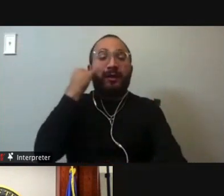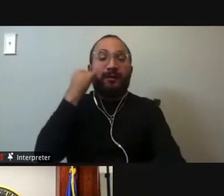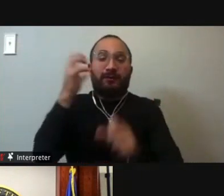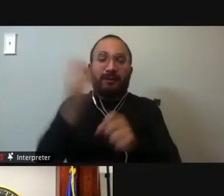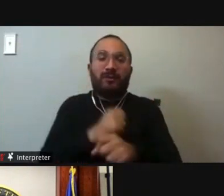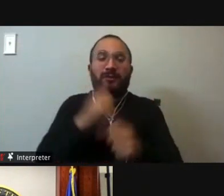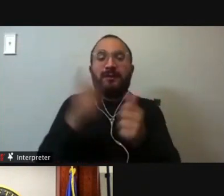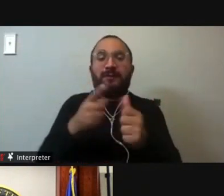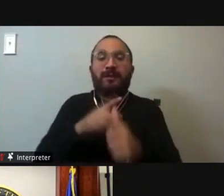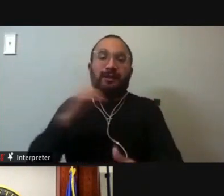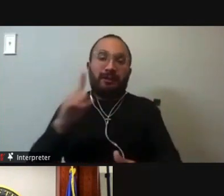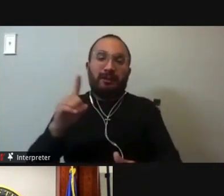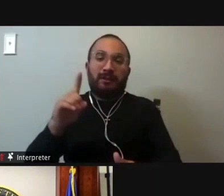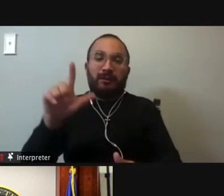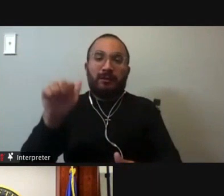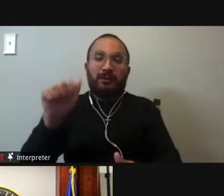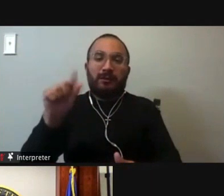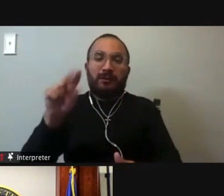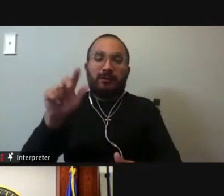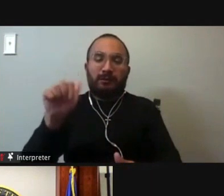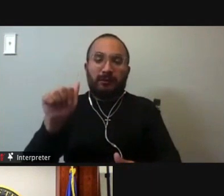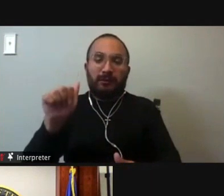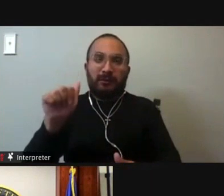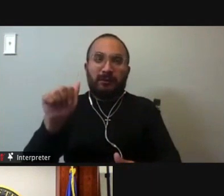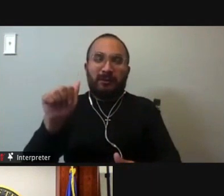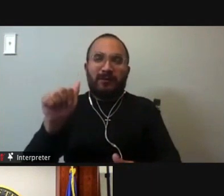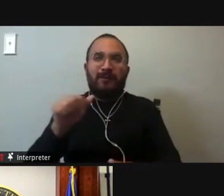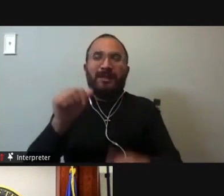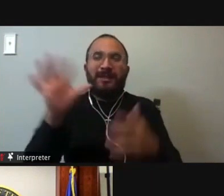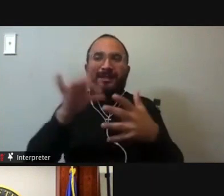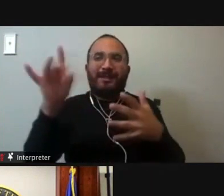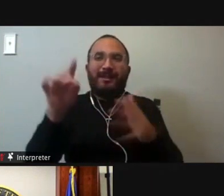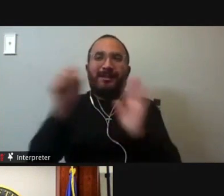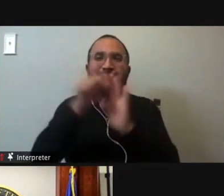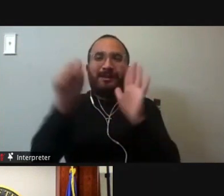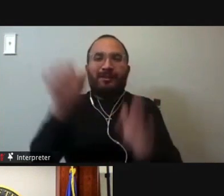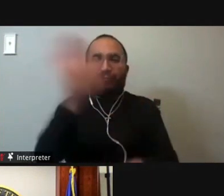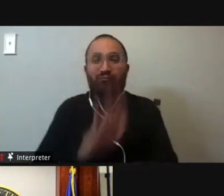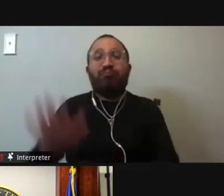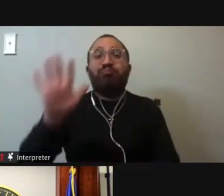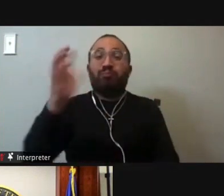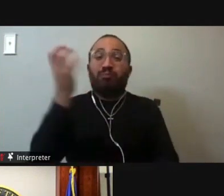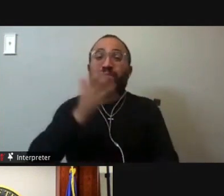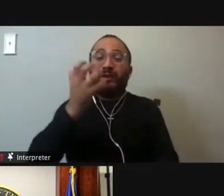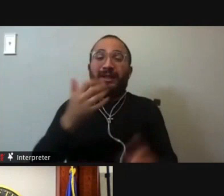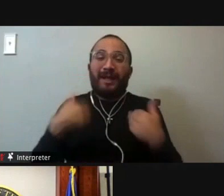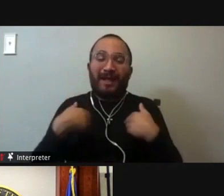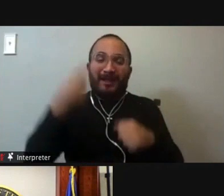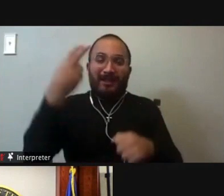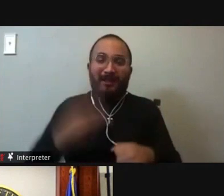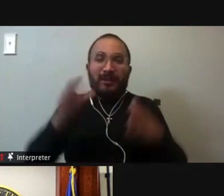Latina, who is elected statewide in the state, if she is elected. And so it has some historic